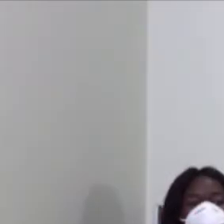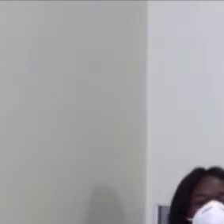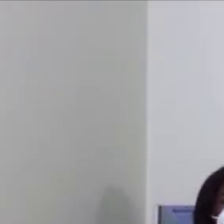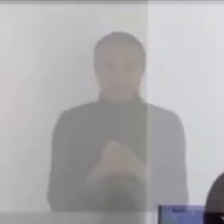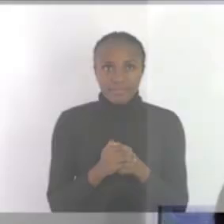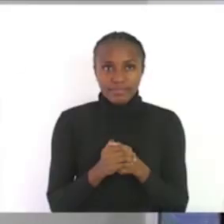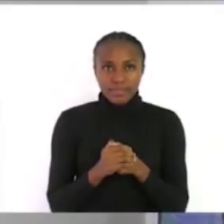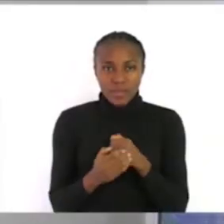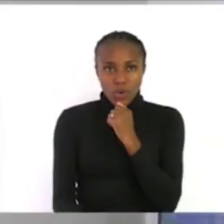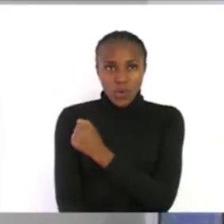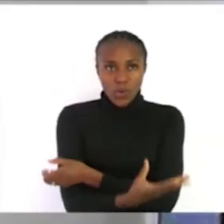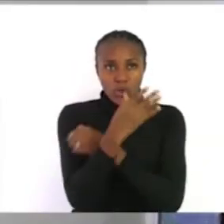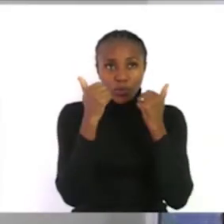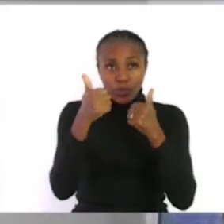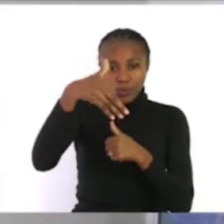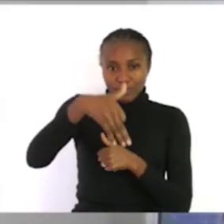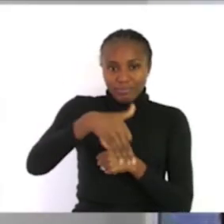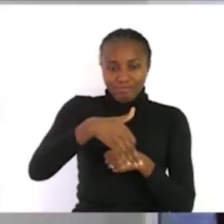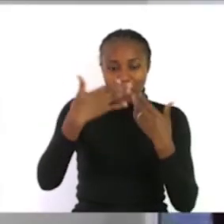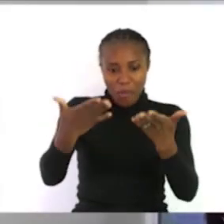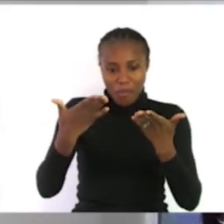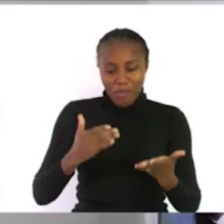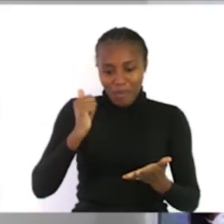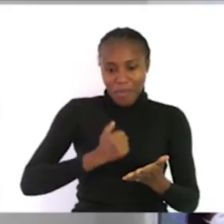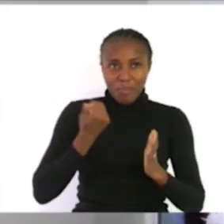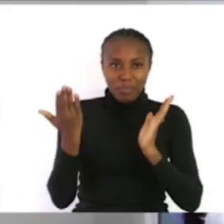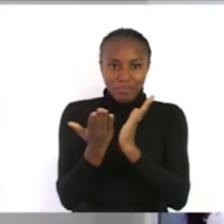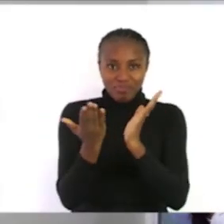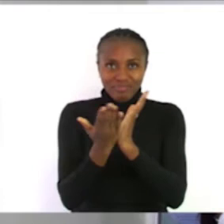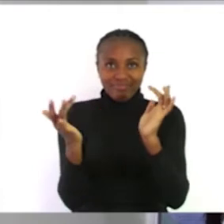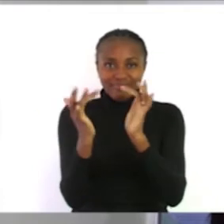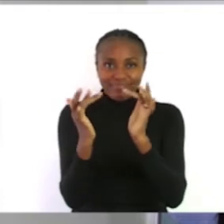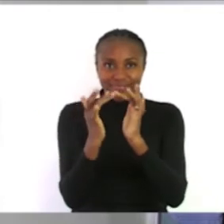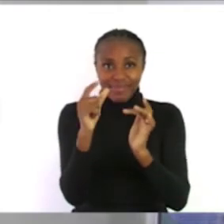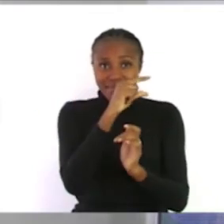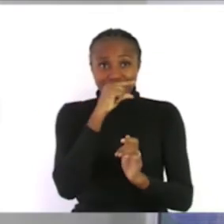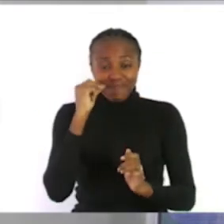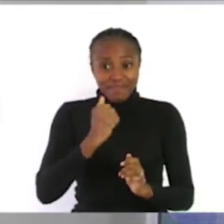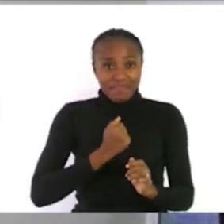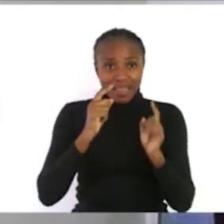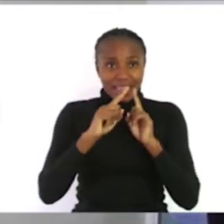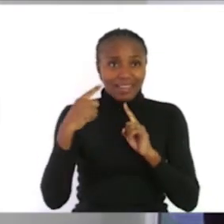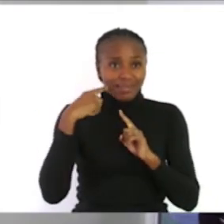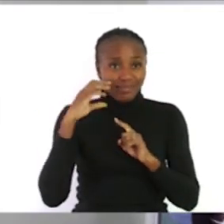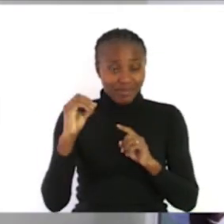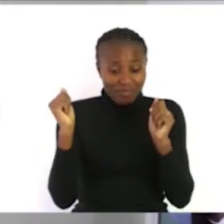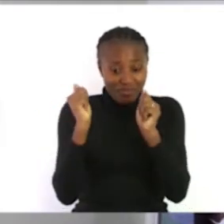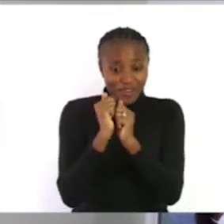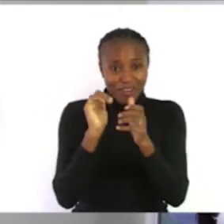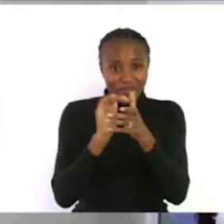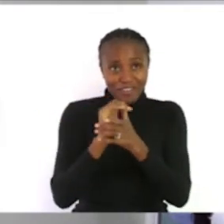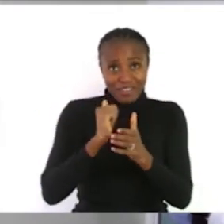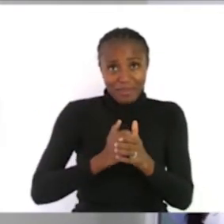good morning namibia welcome to my zone online school my name is laina fotolela with my friend